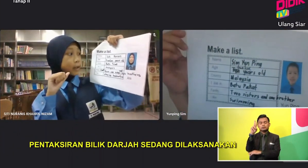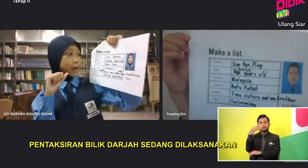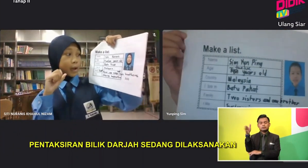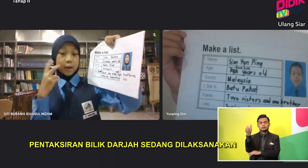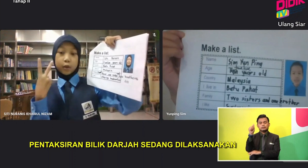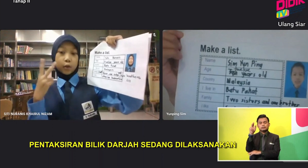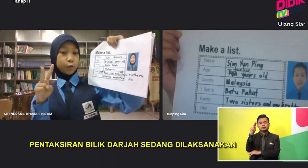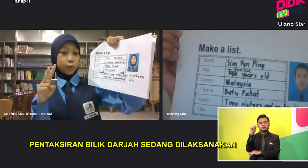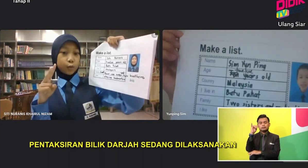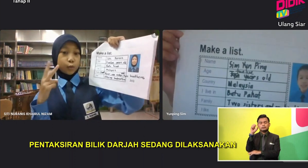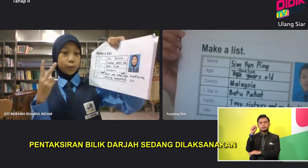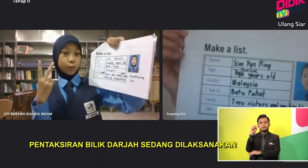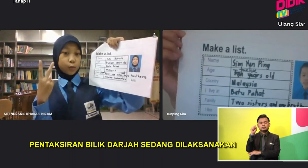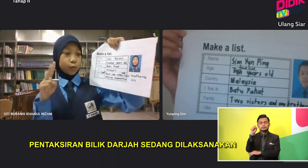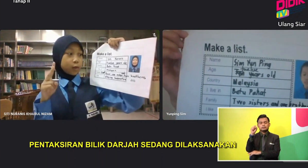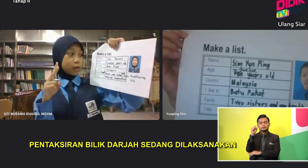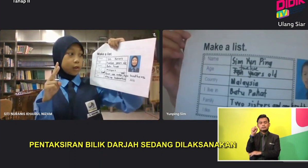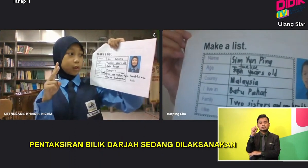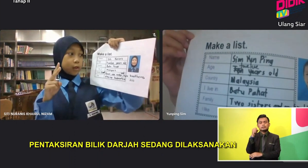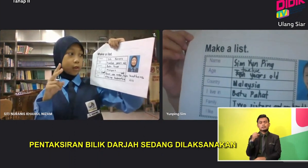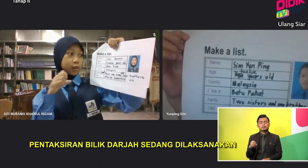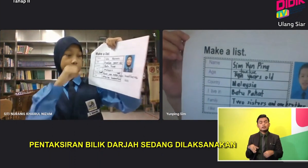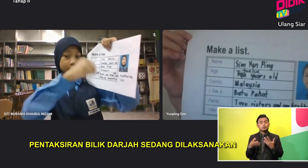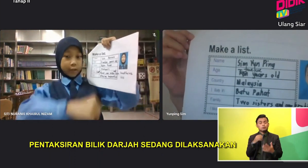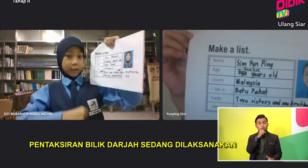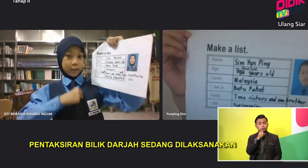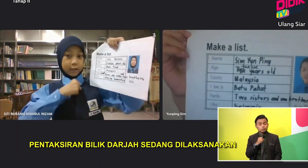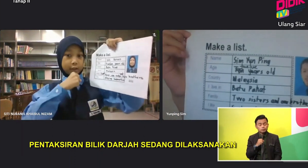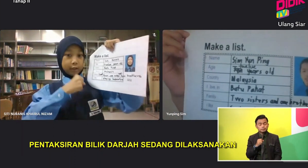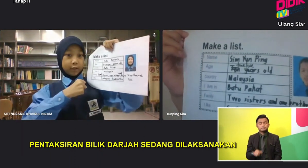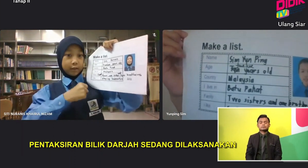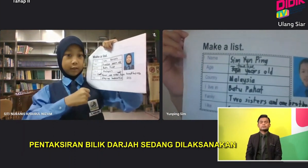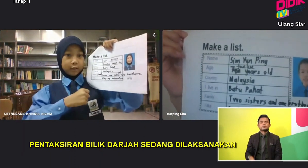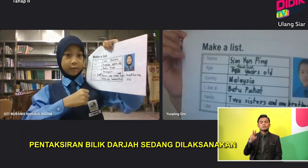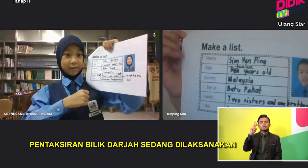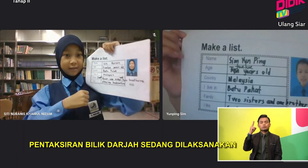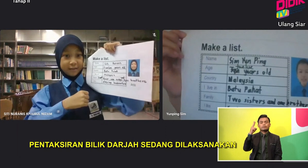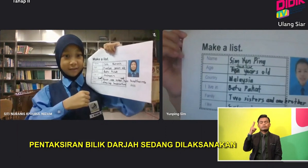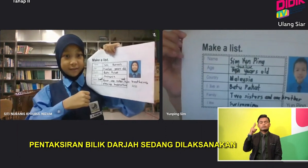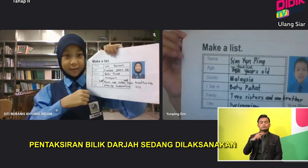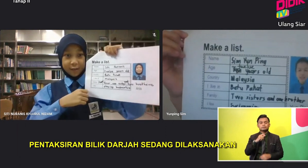How old are you? I am 12 years old. Okay.